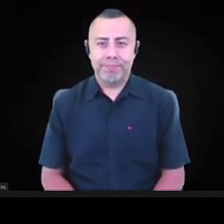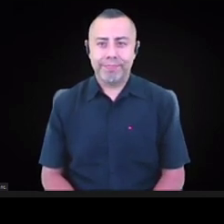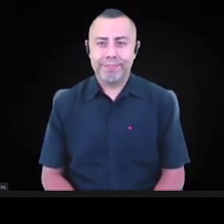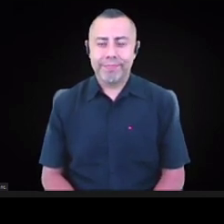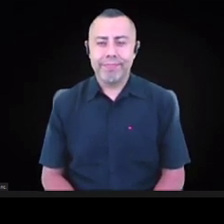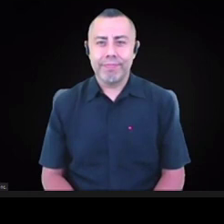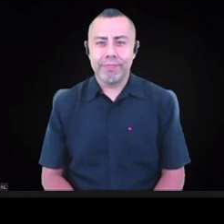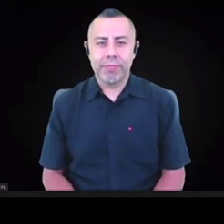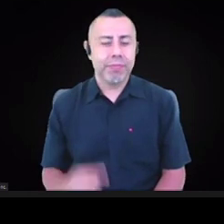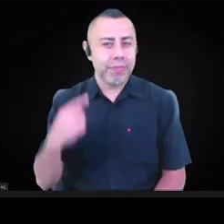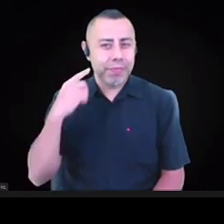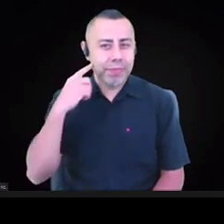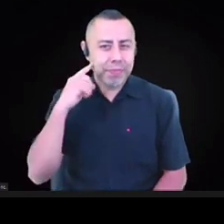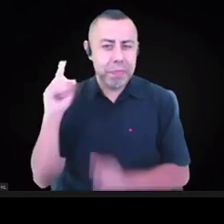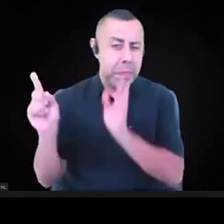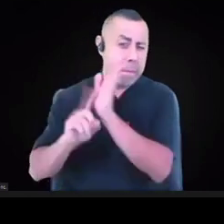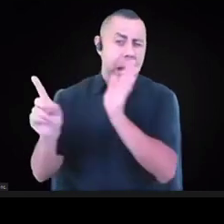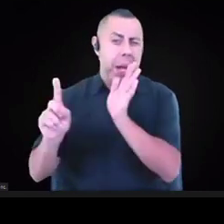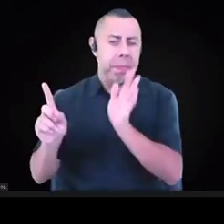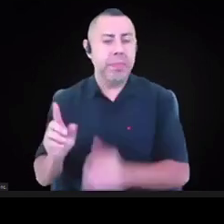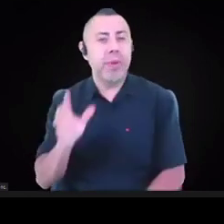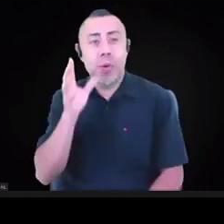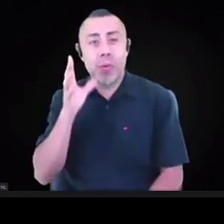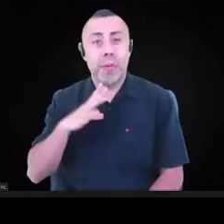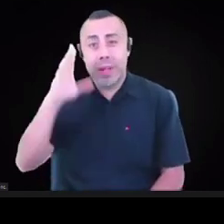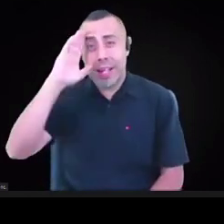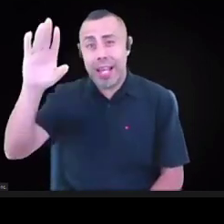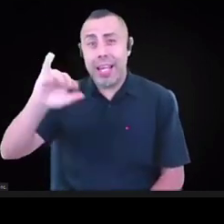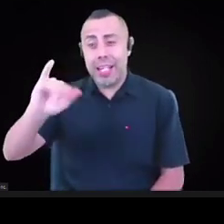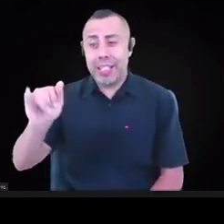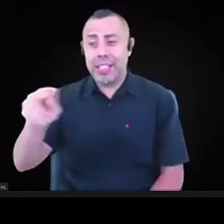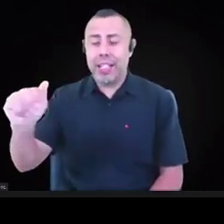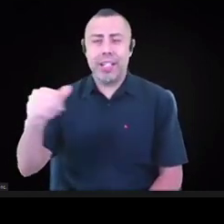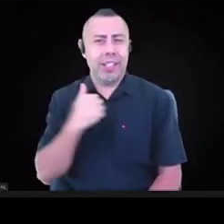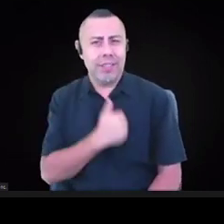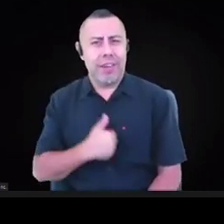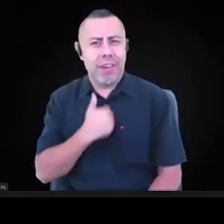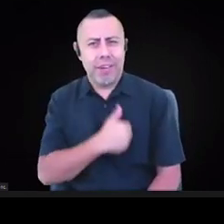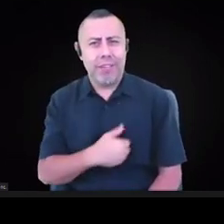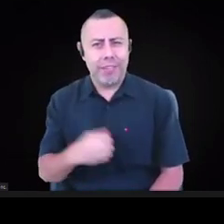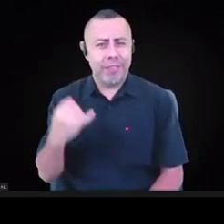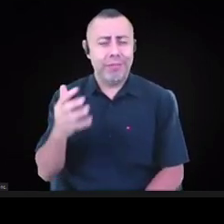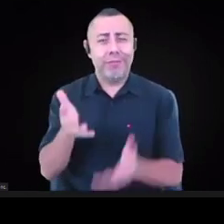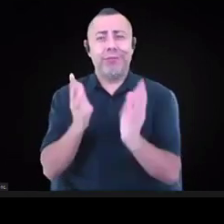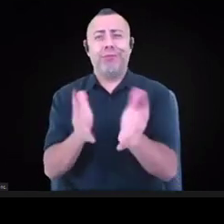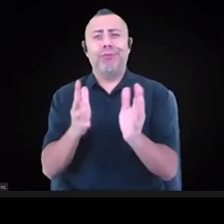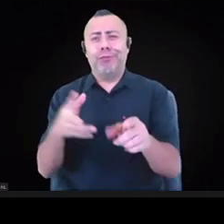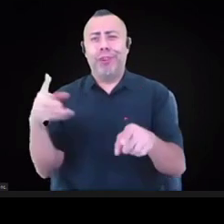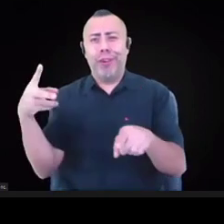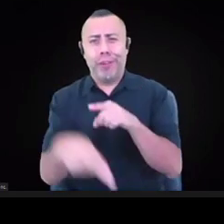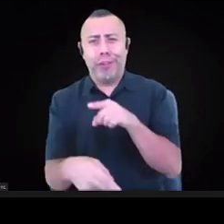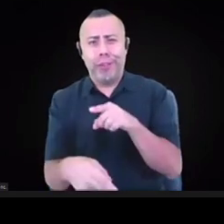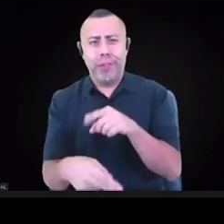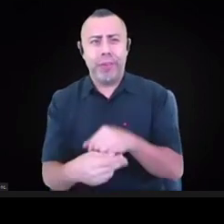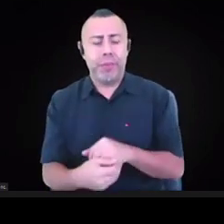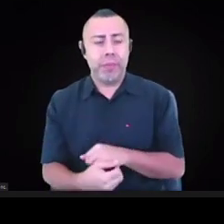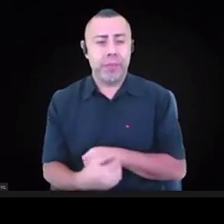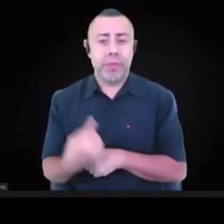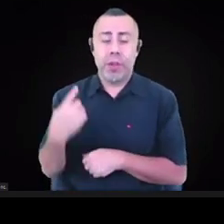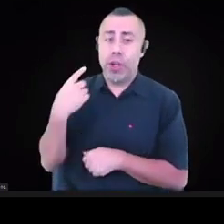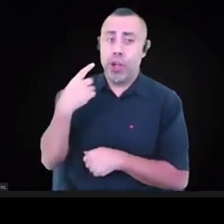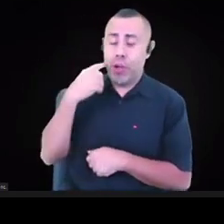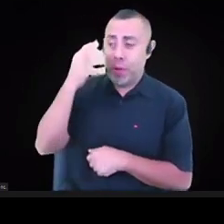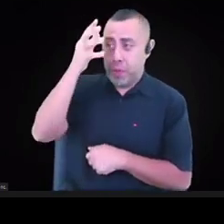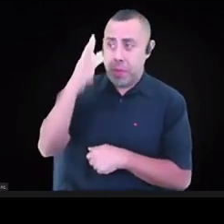Hi, this is Dana. I'm so sorry. I got cut off. Oh, yeah. Dana, you're back with us. Thank you. Continue.